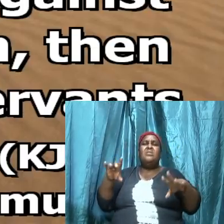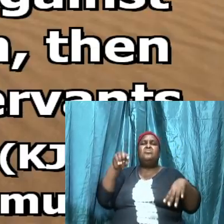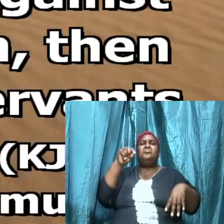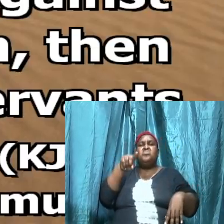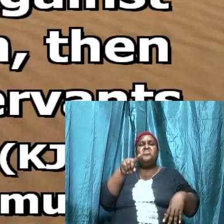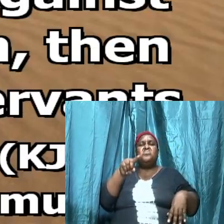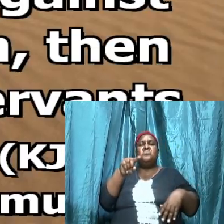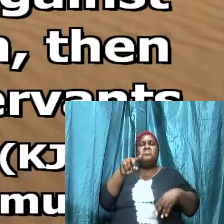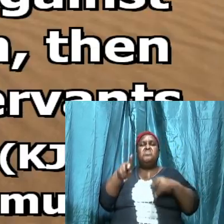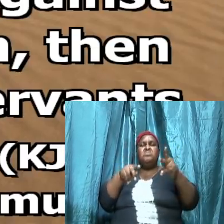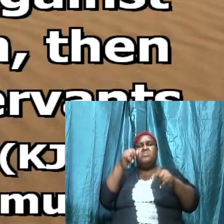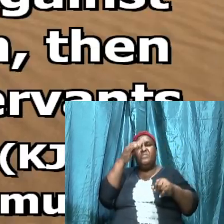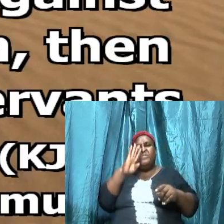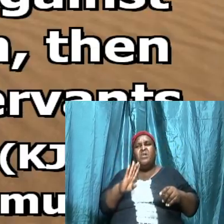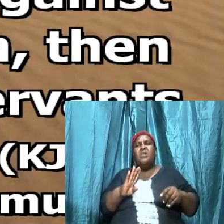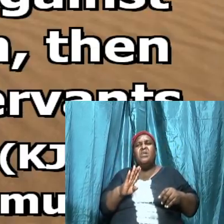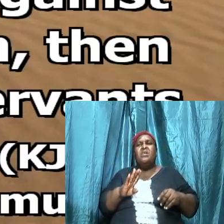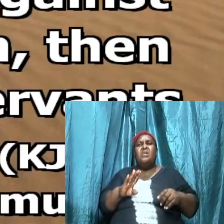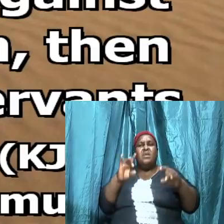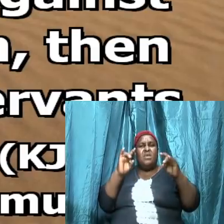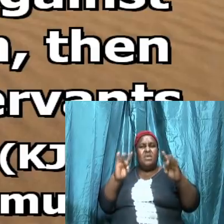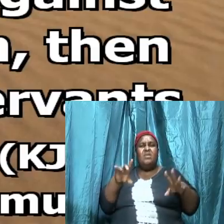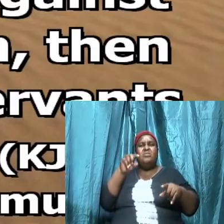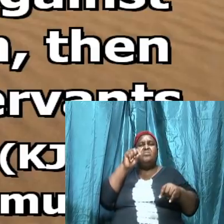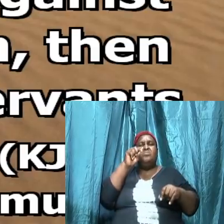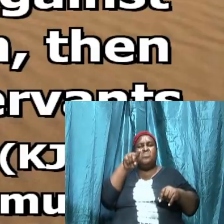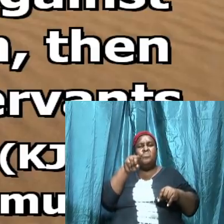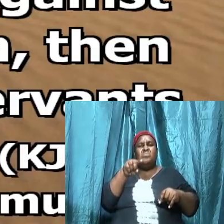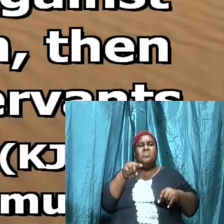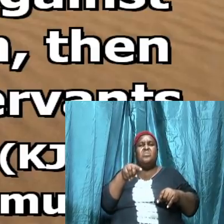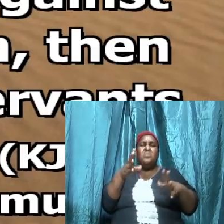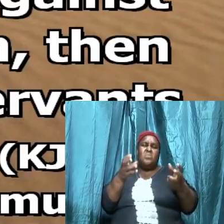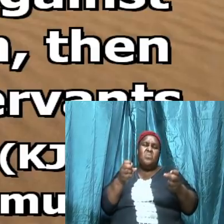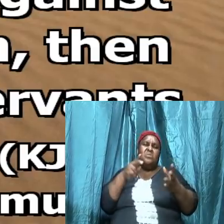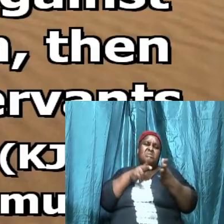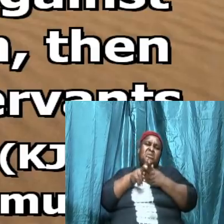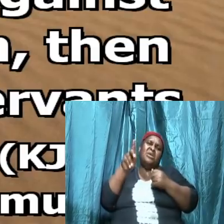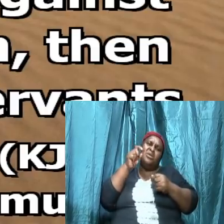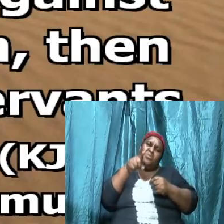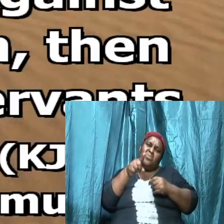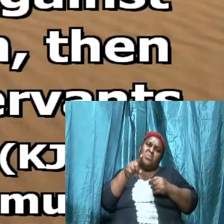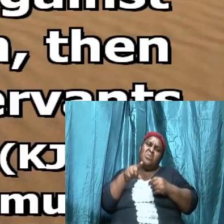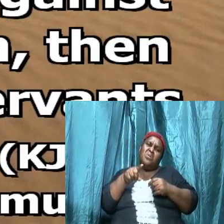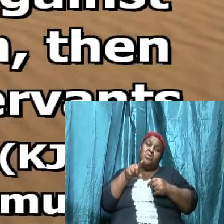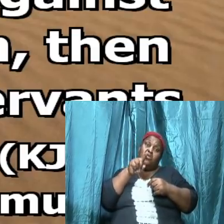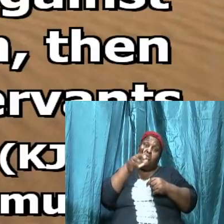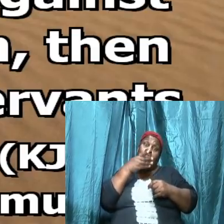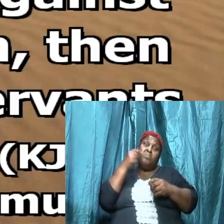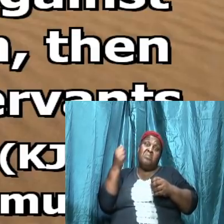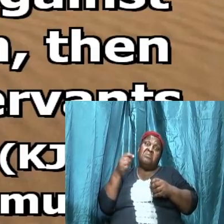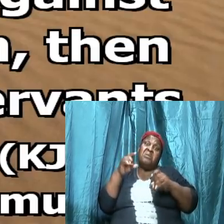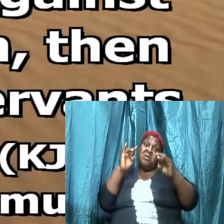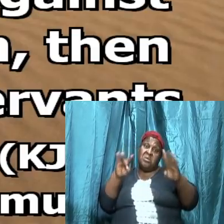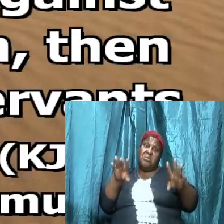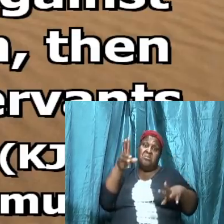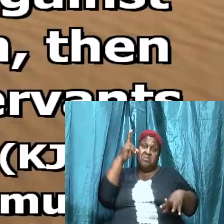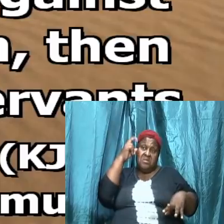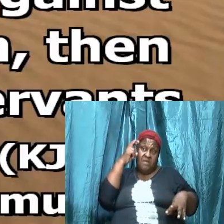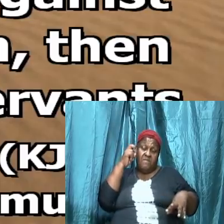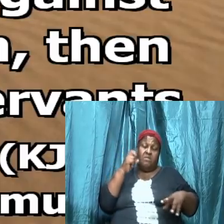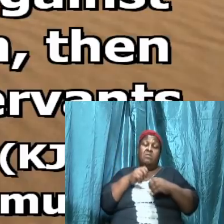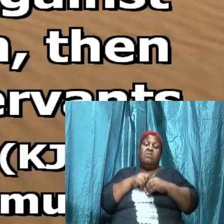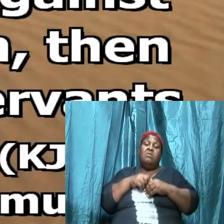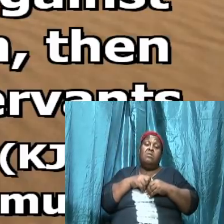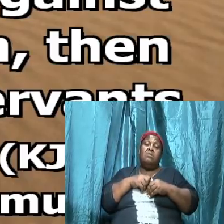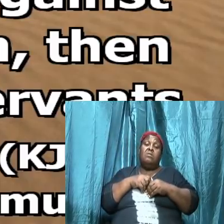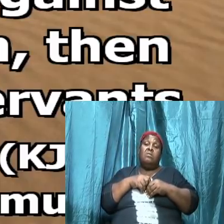son of God he hates you daughter of the most high and he wants to kill you and you better hate him too and our objective must be to